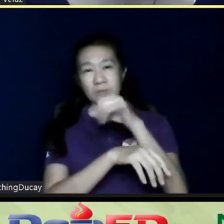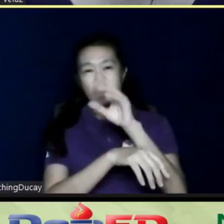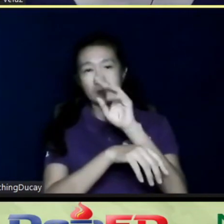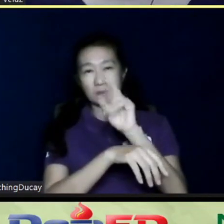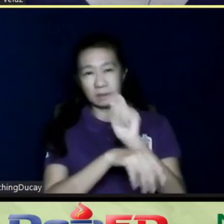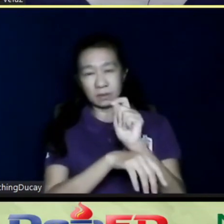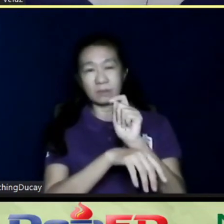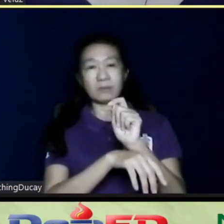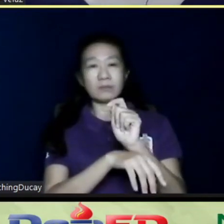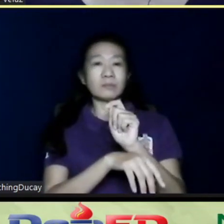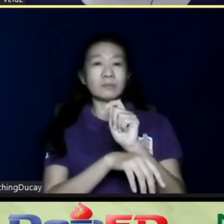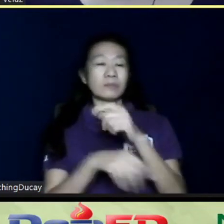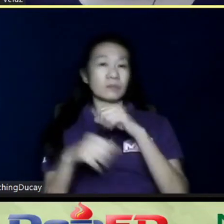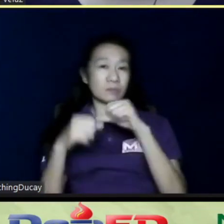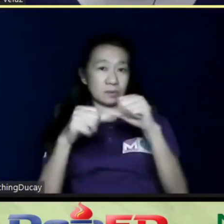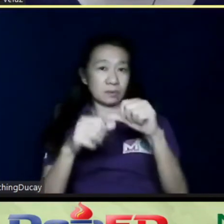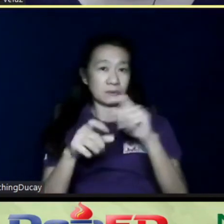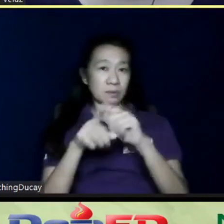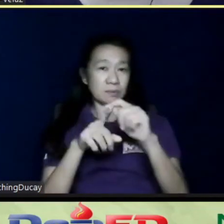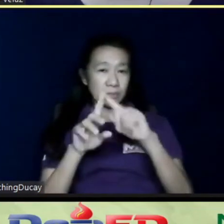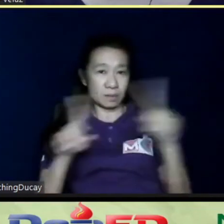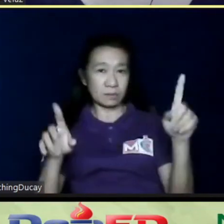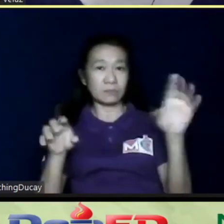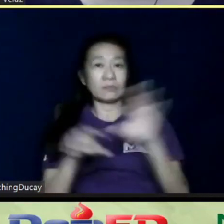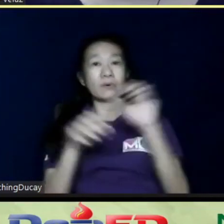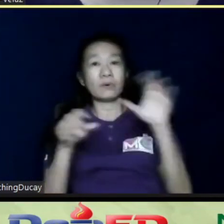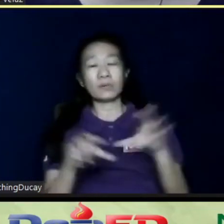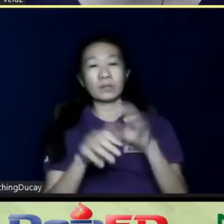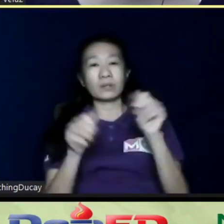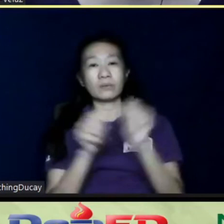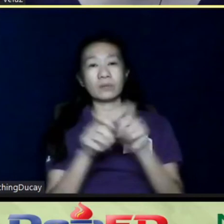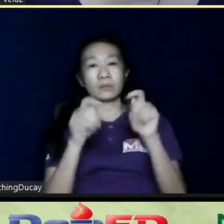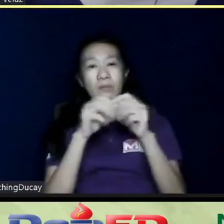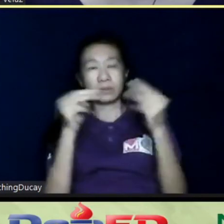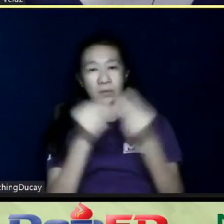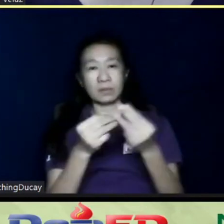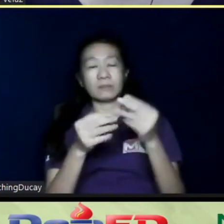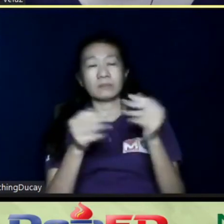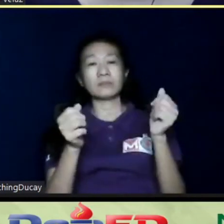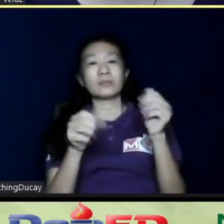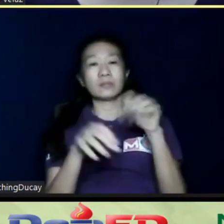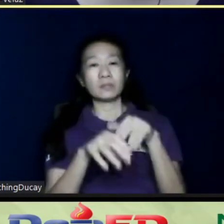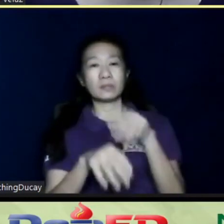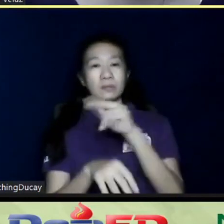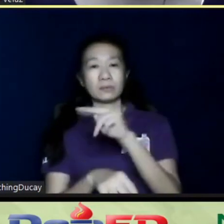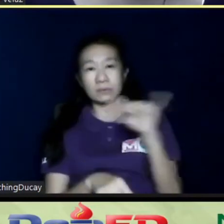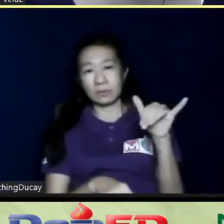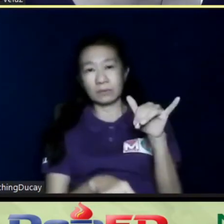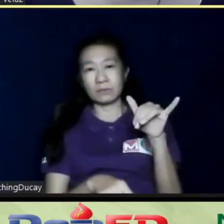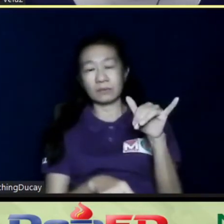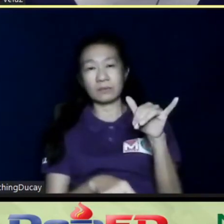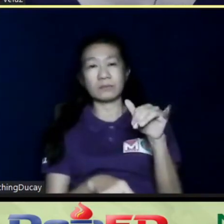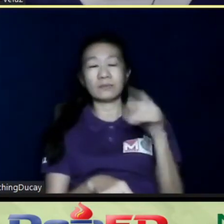training, but you will now be working with a team in New York on live